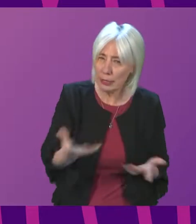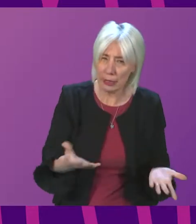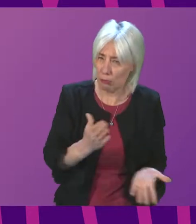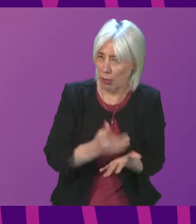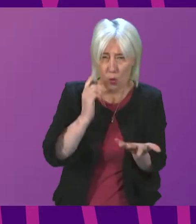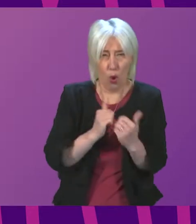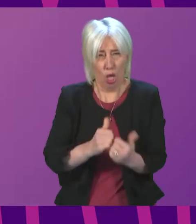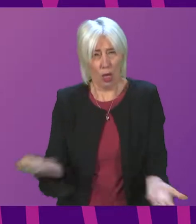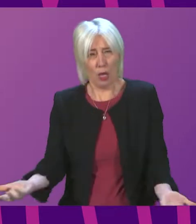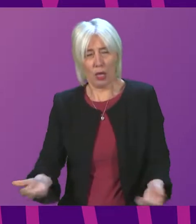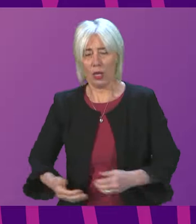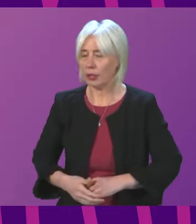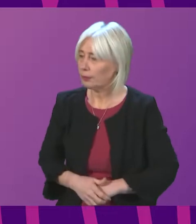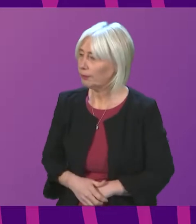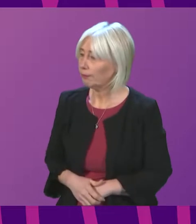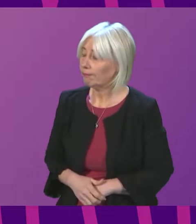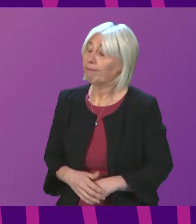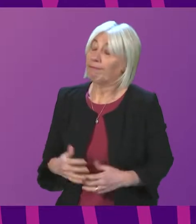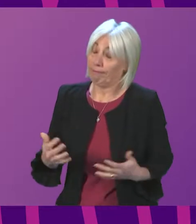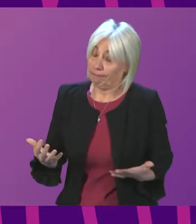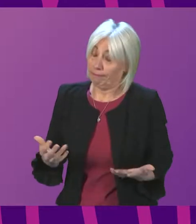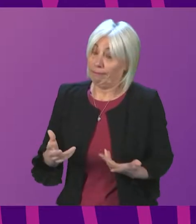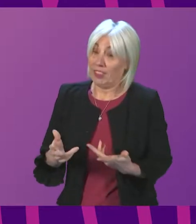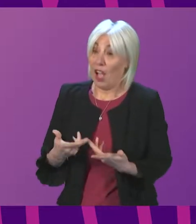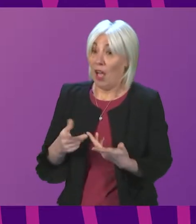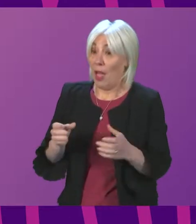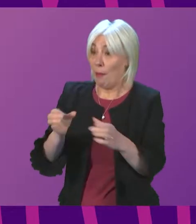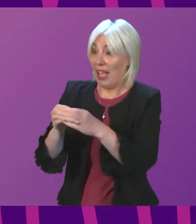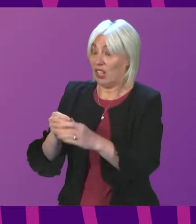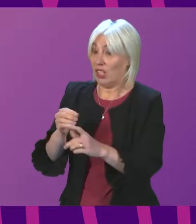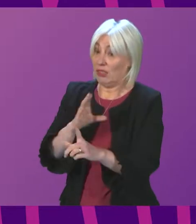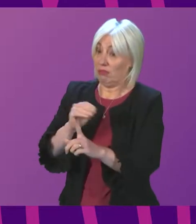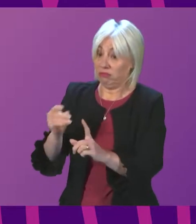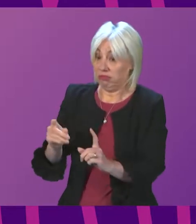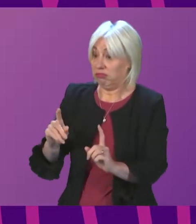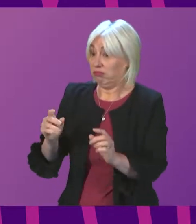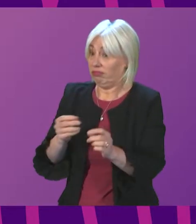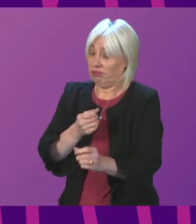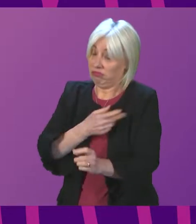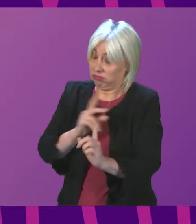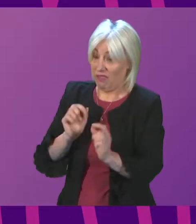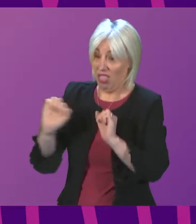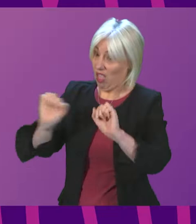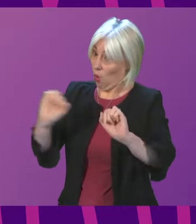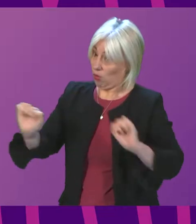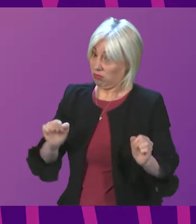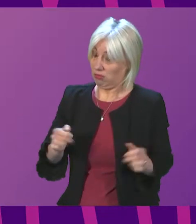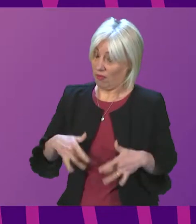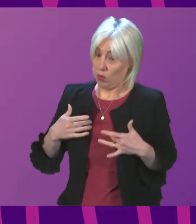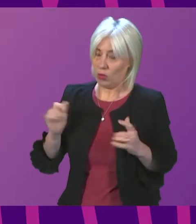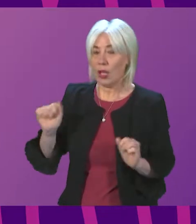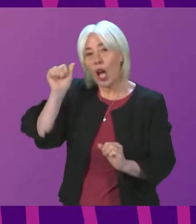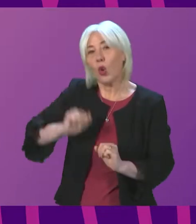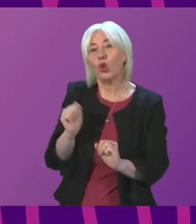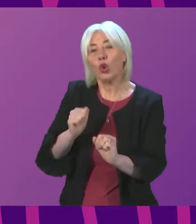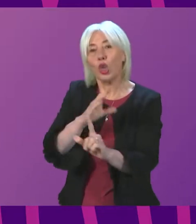First Minister. I will leave other political parties to explain their own positions. I know the Scottish Conservatives have